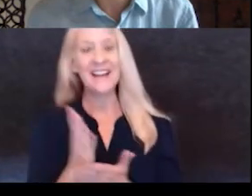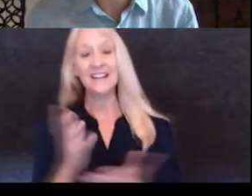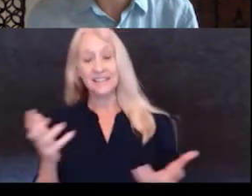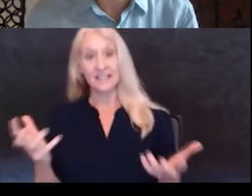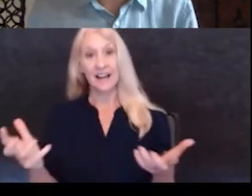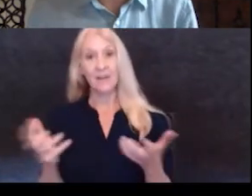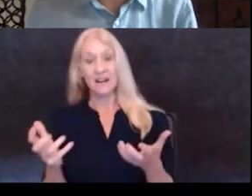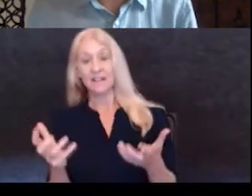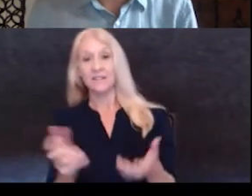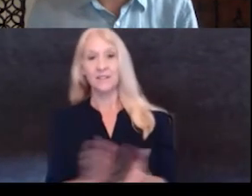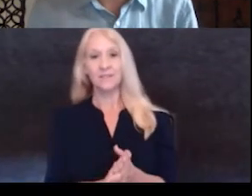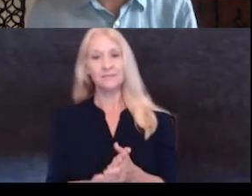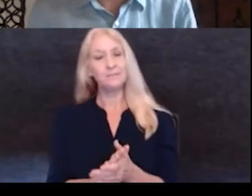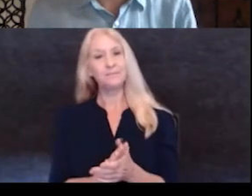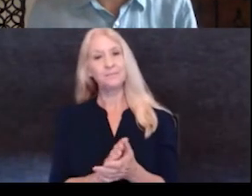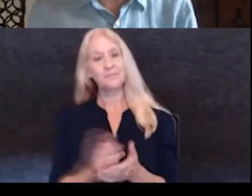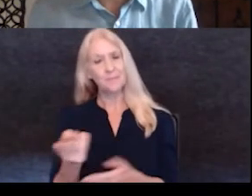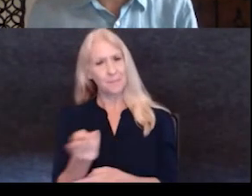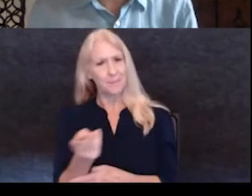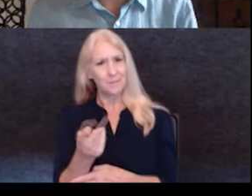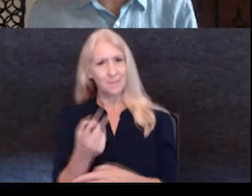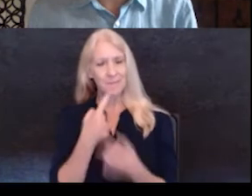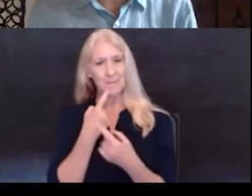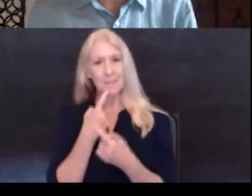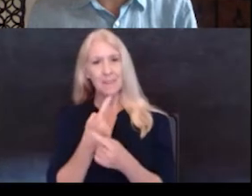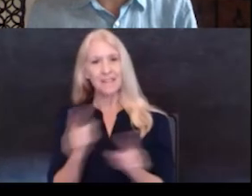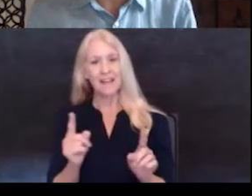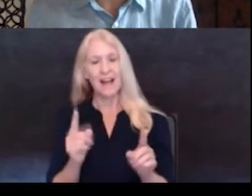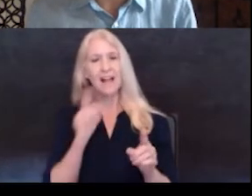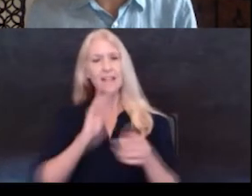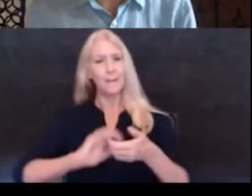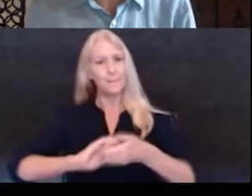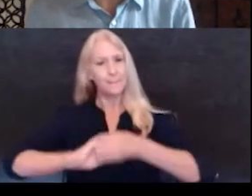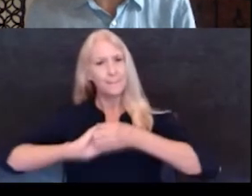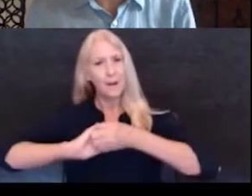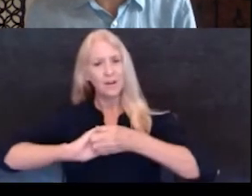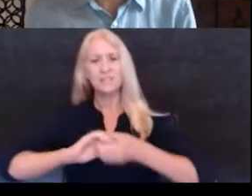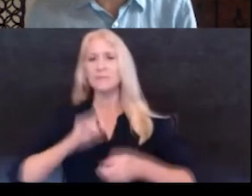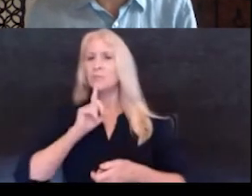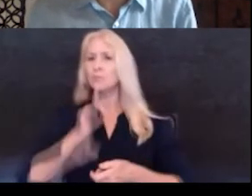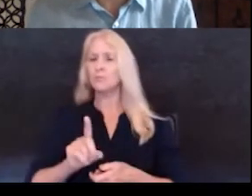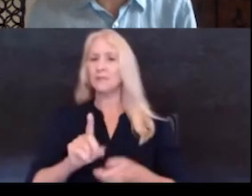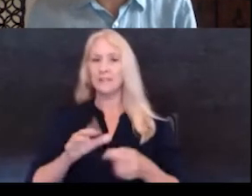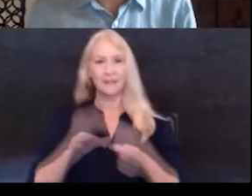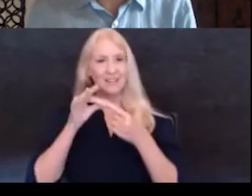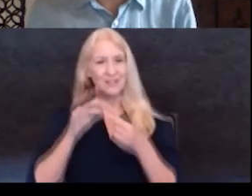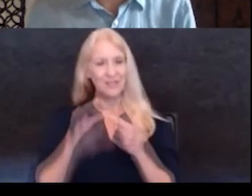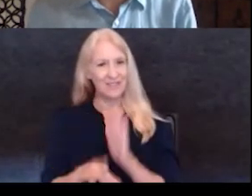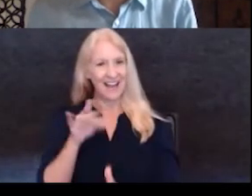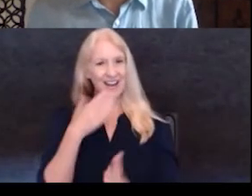to tell everybody that partnerships are really special when you find a good one.